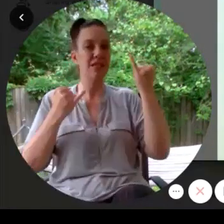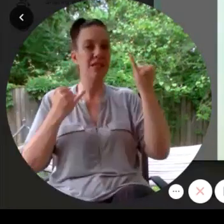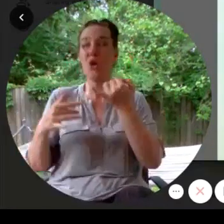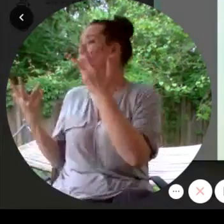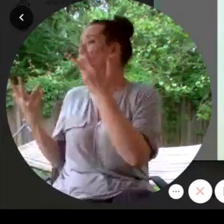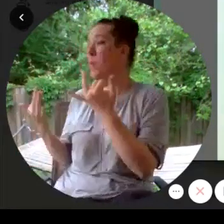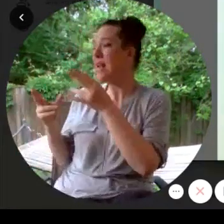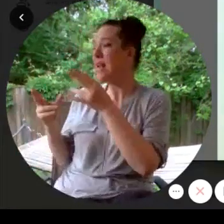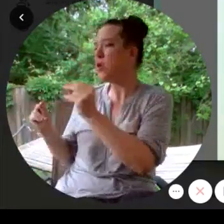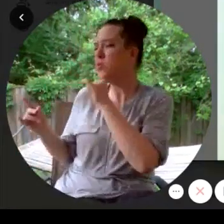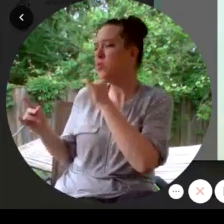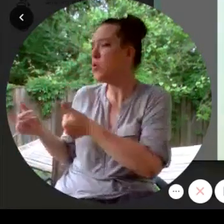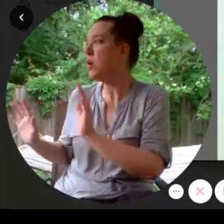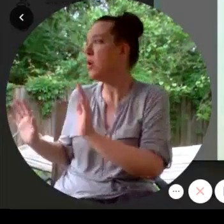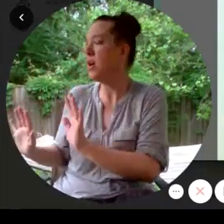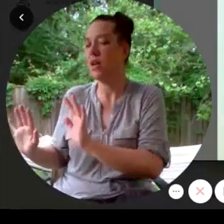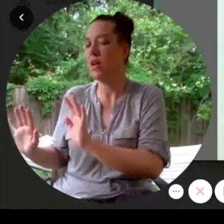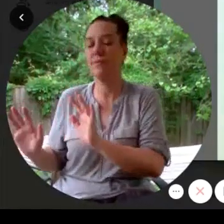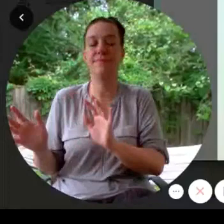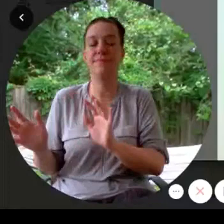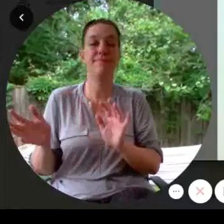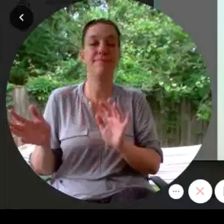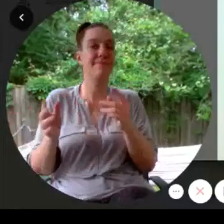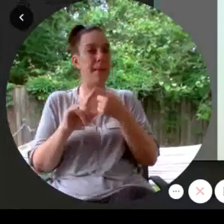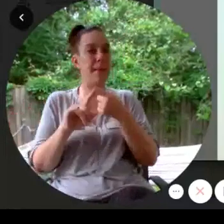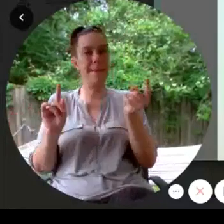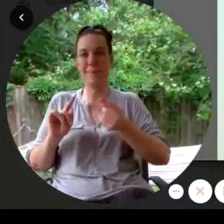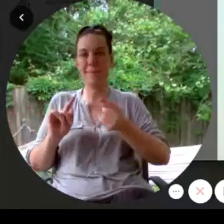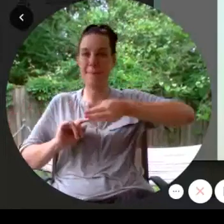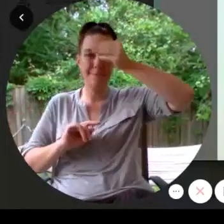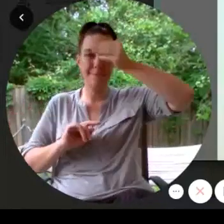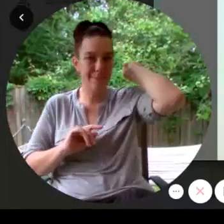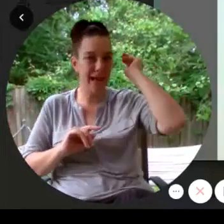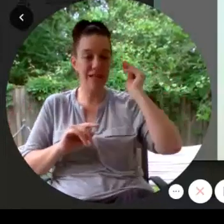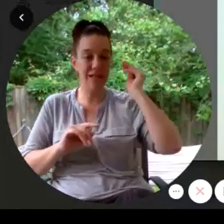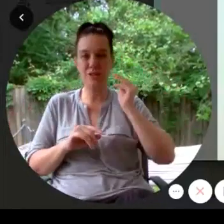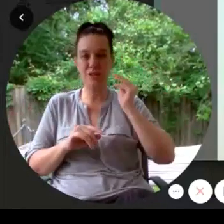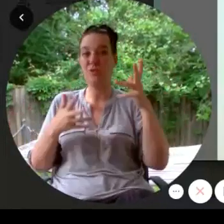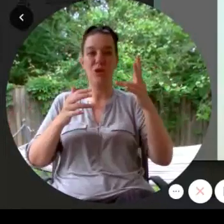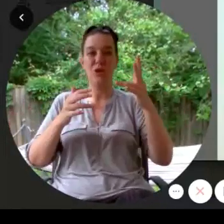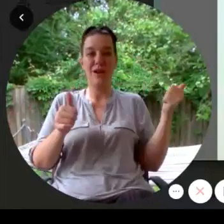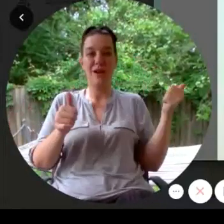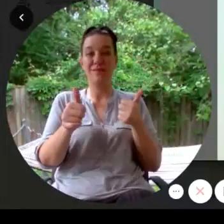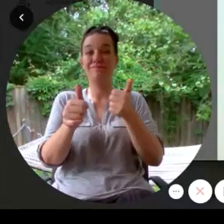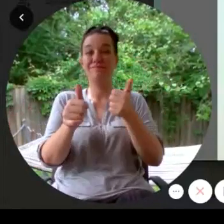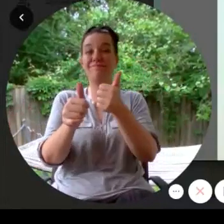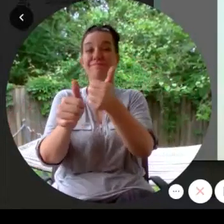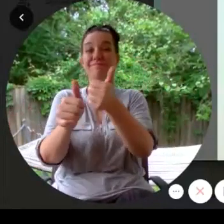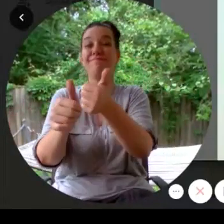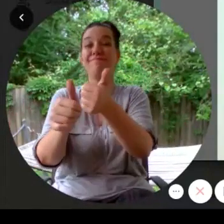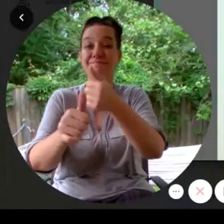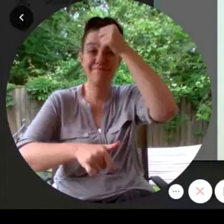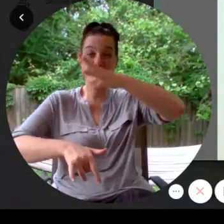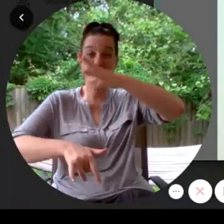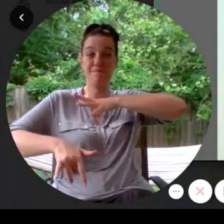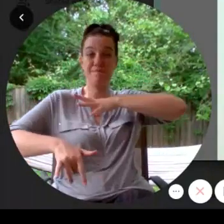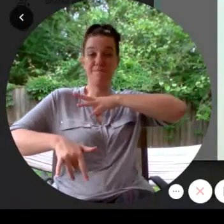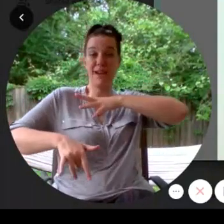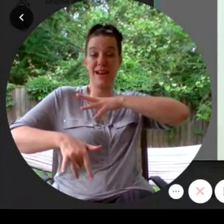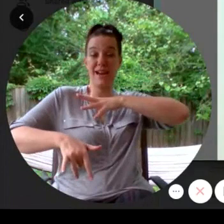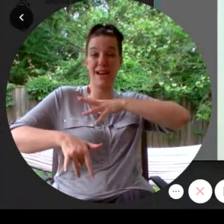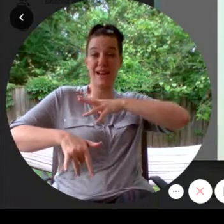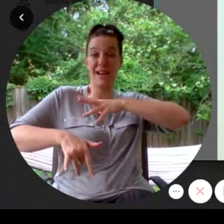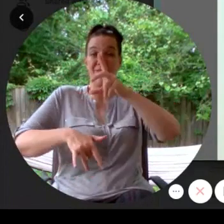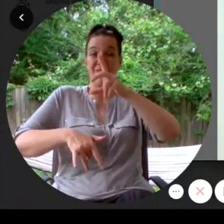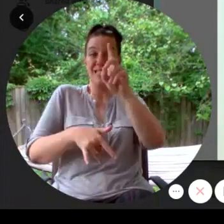know that Niles was already approaching a man wearing denim shorts and a shirt that